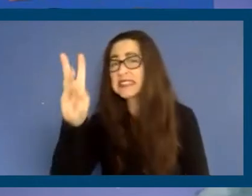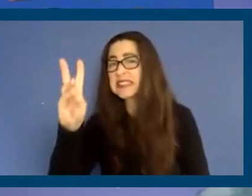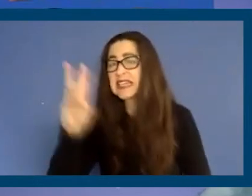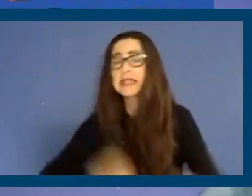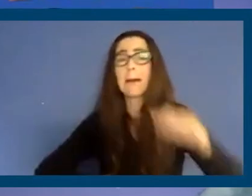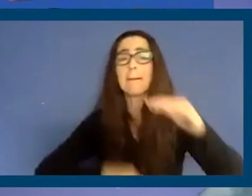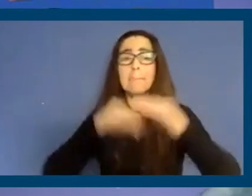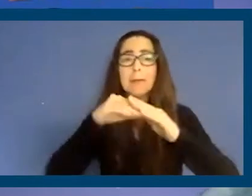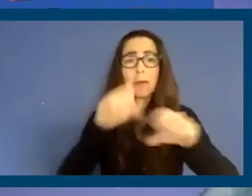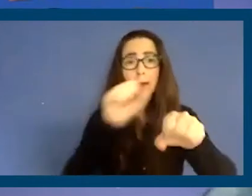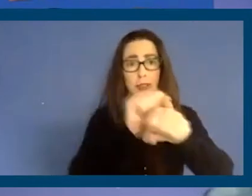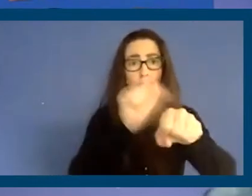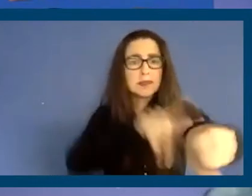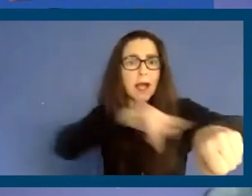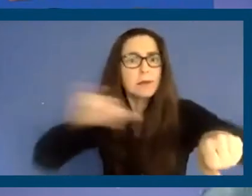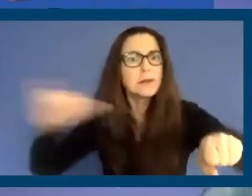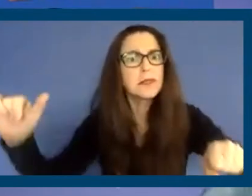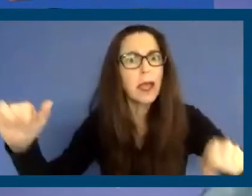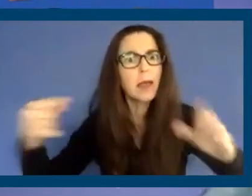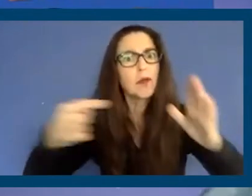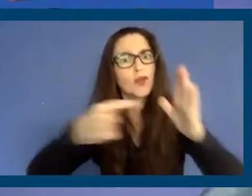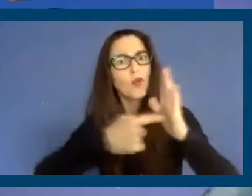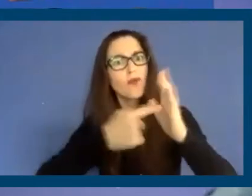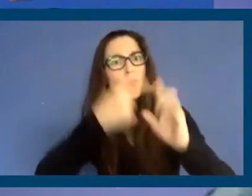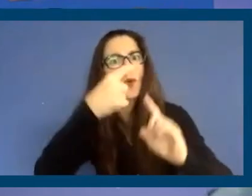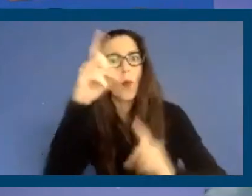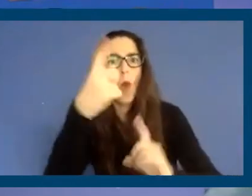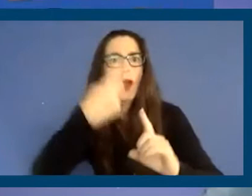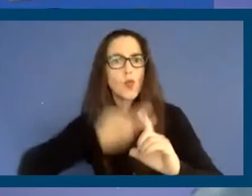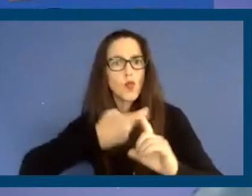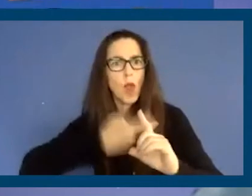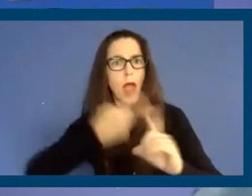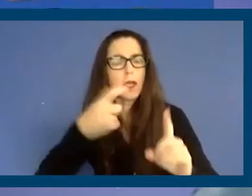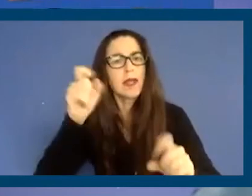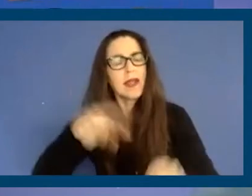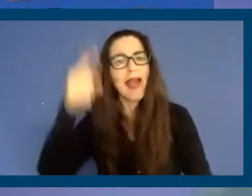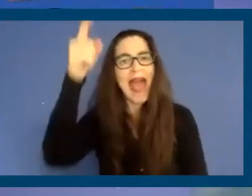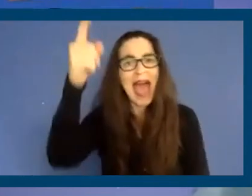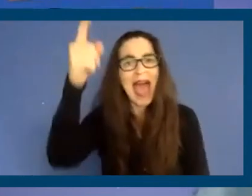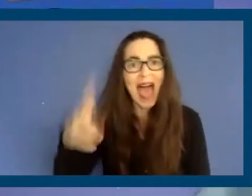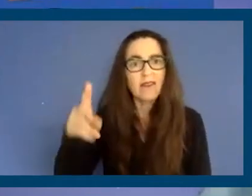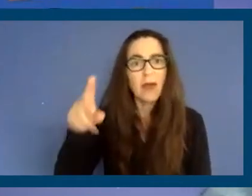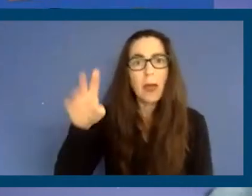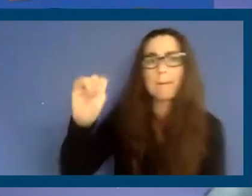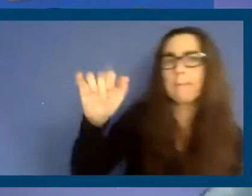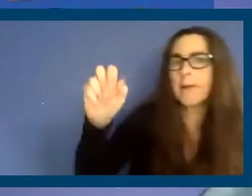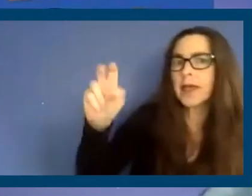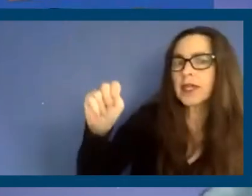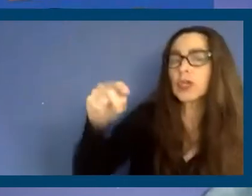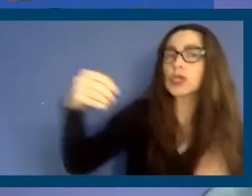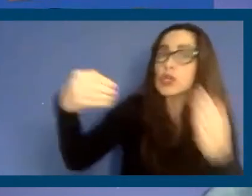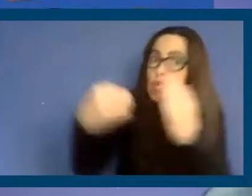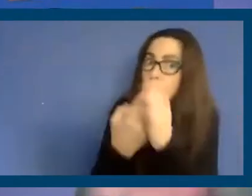jobs to afford the rent. At the same time, we're in need of half a million new affordable